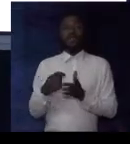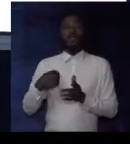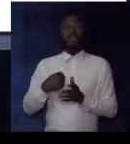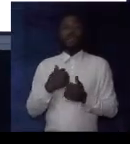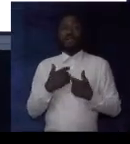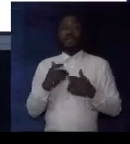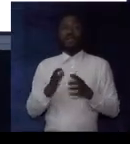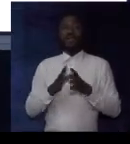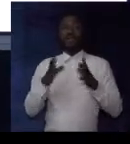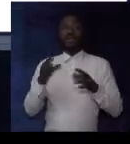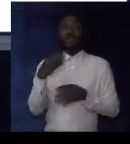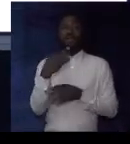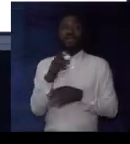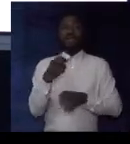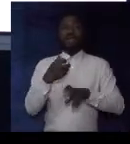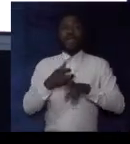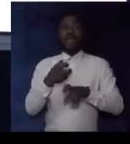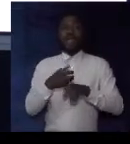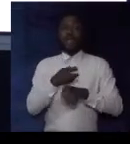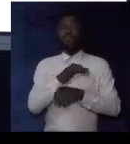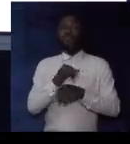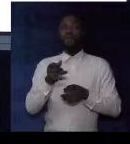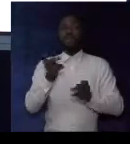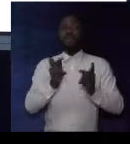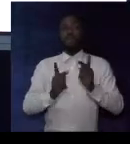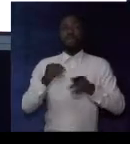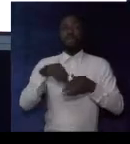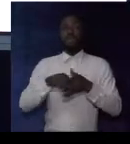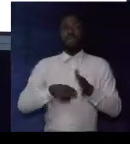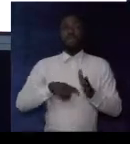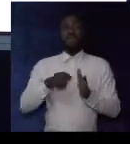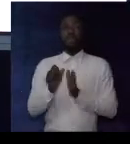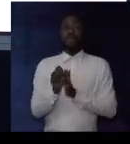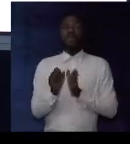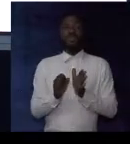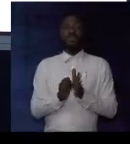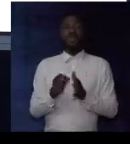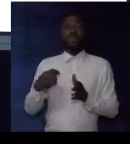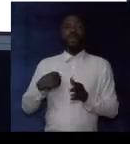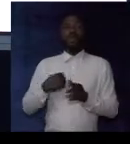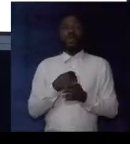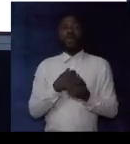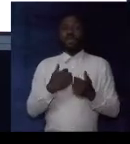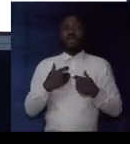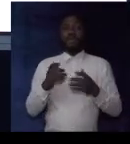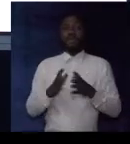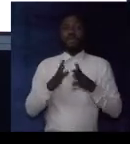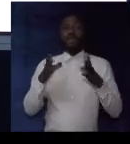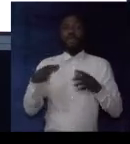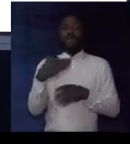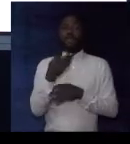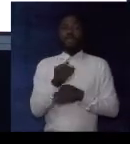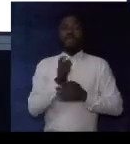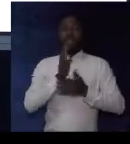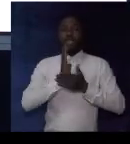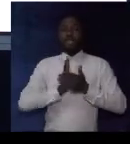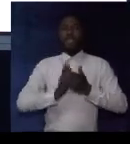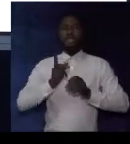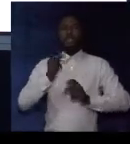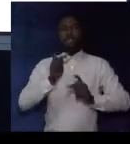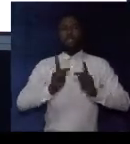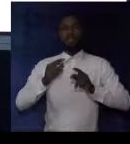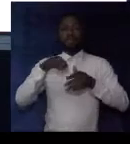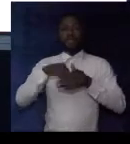State. We have a lot of hardworking people in Lagos State. We have a lot of